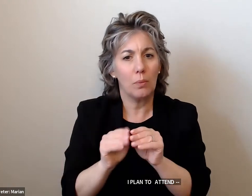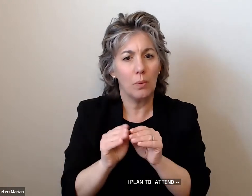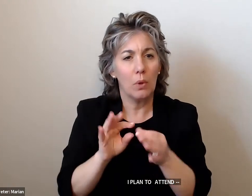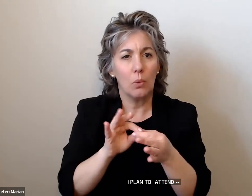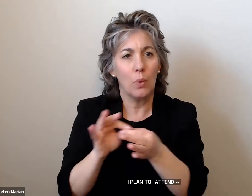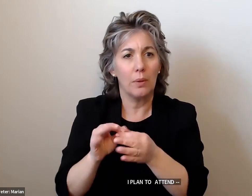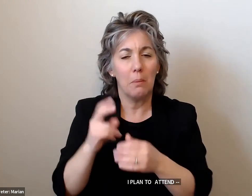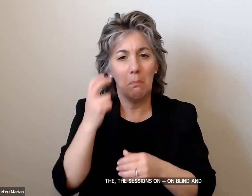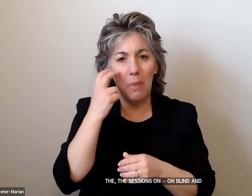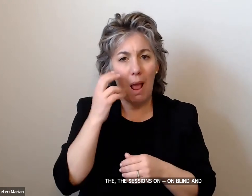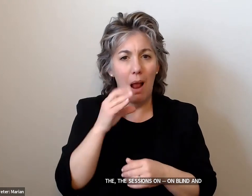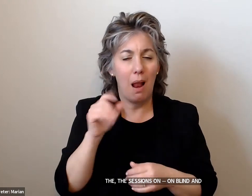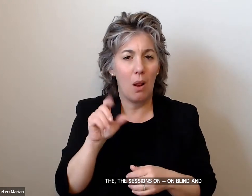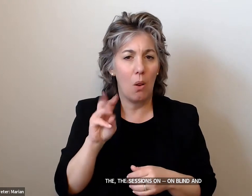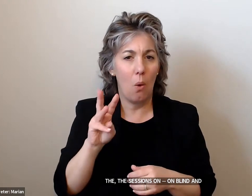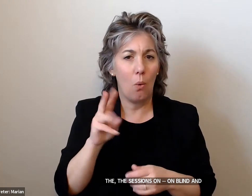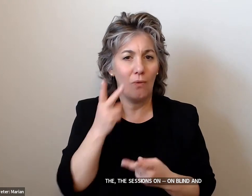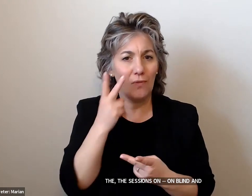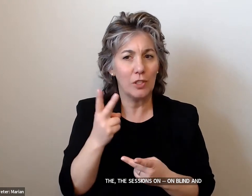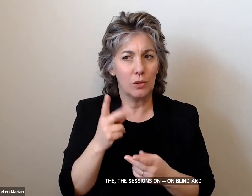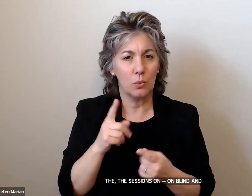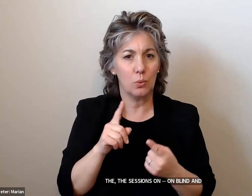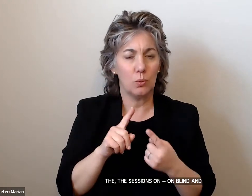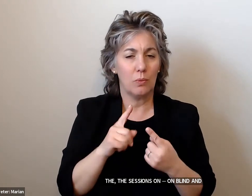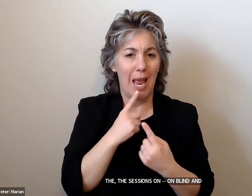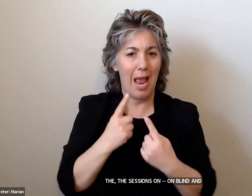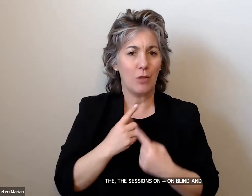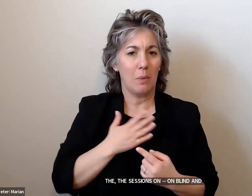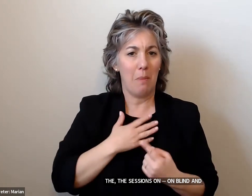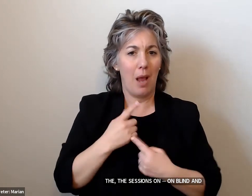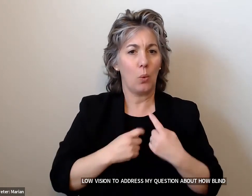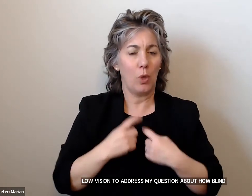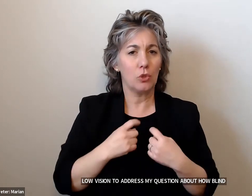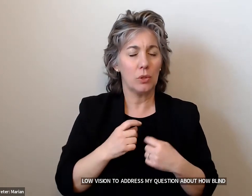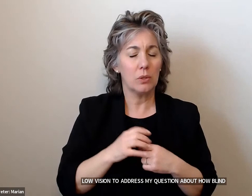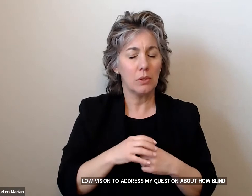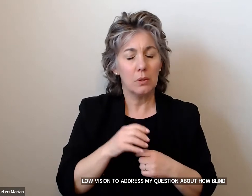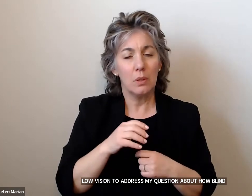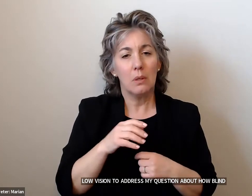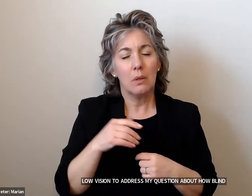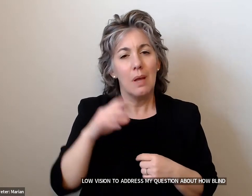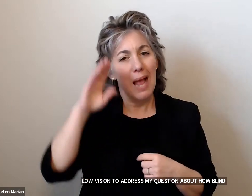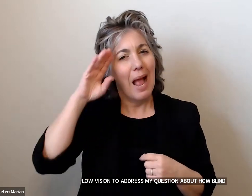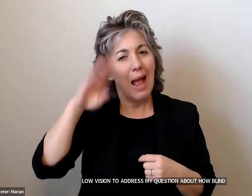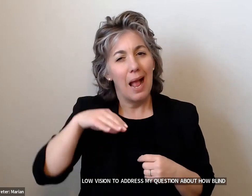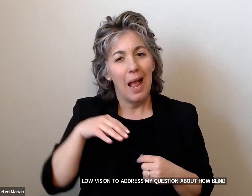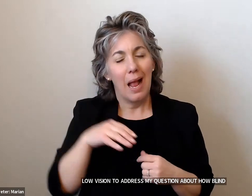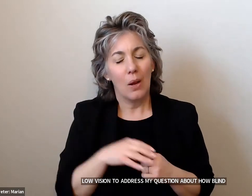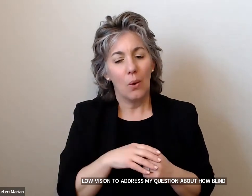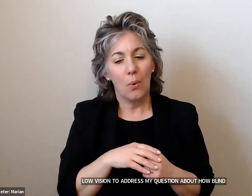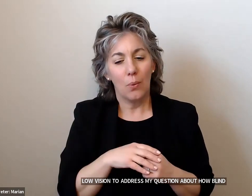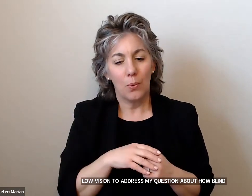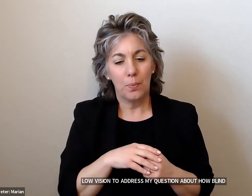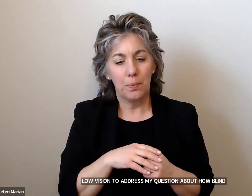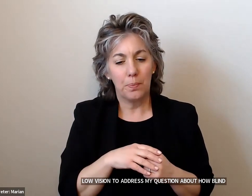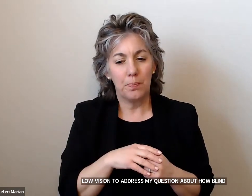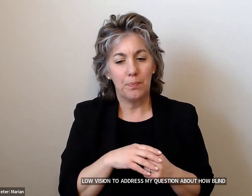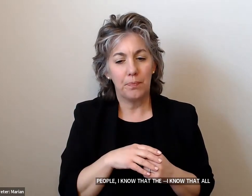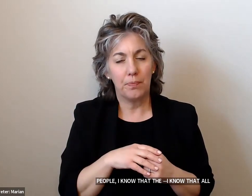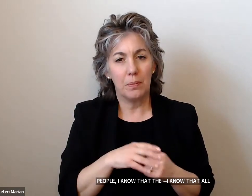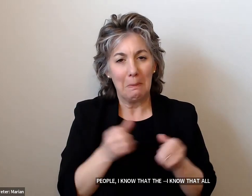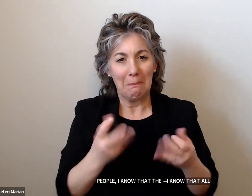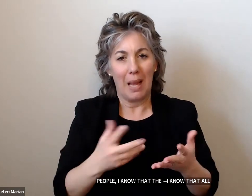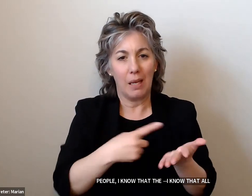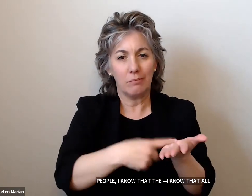low vision to address my question about how blind people – question. I know that the – I know that all this will be